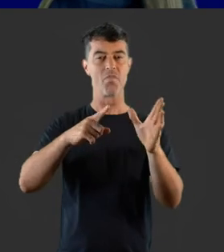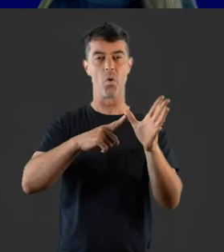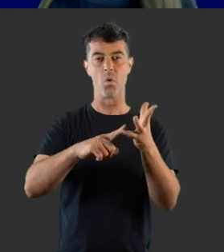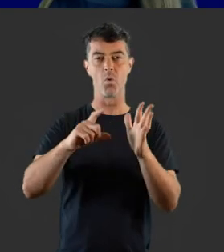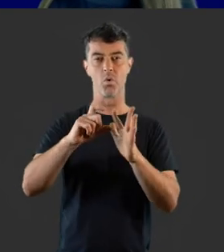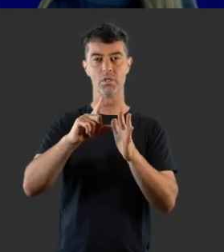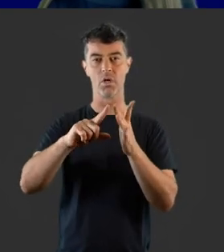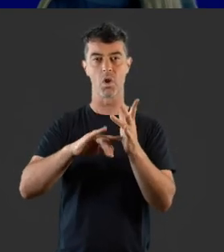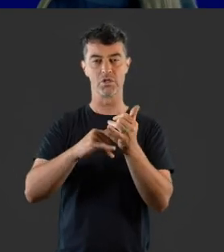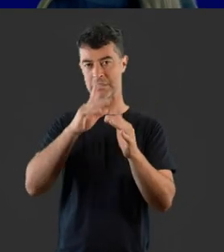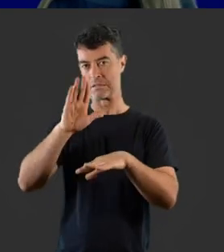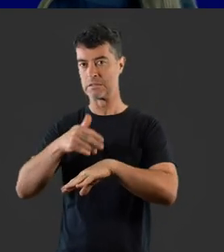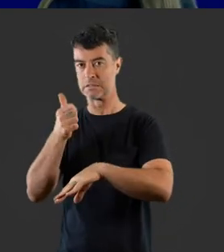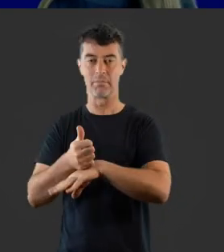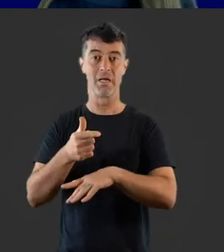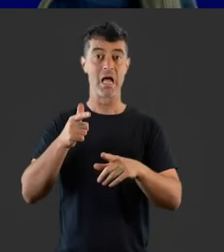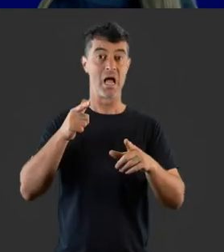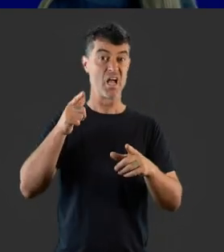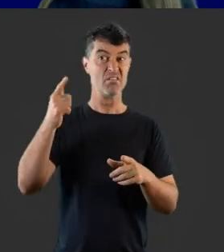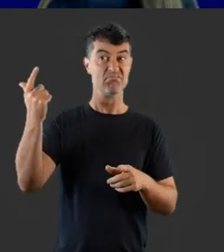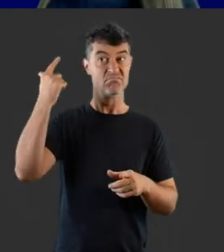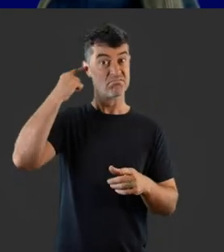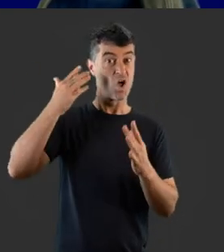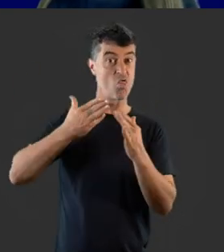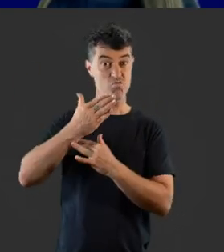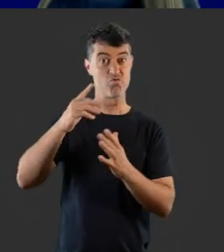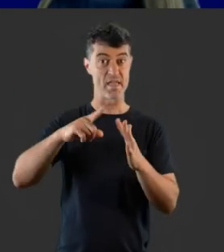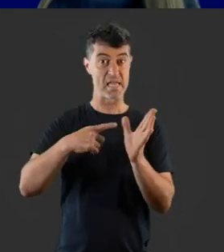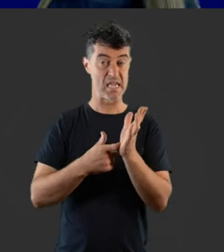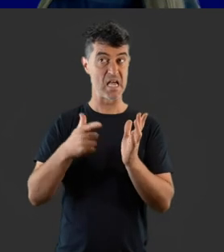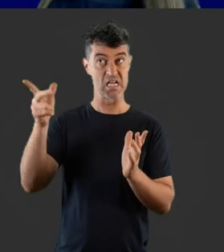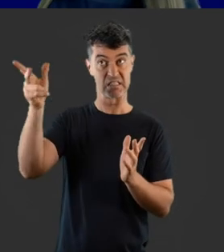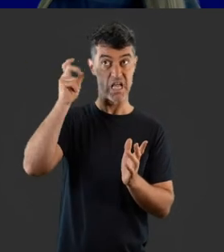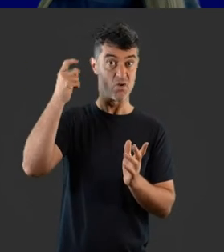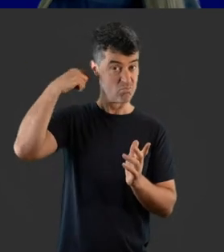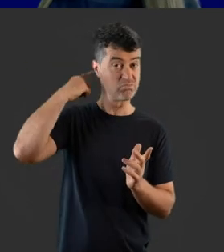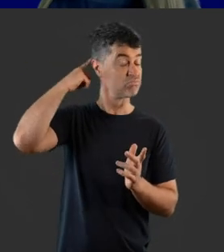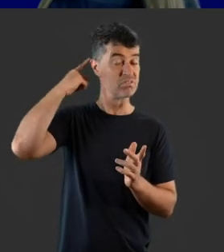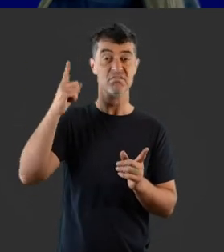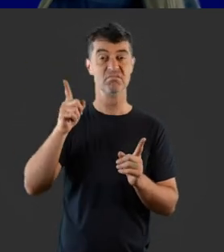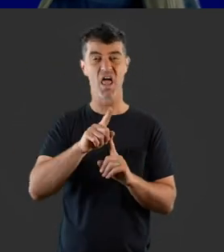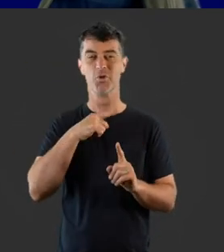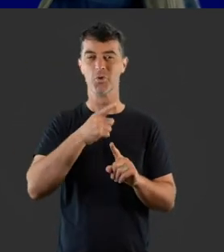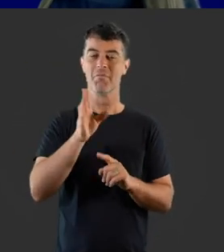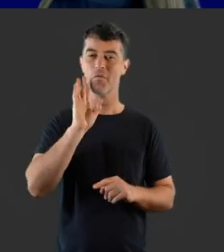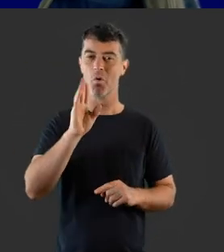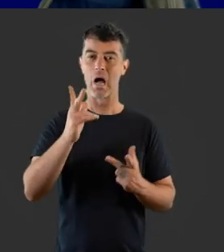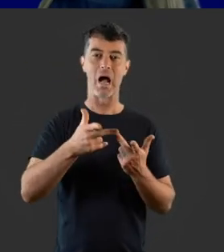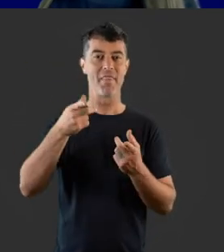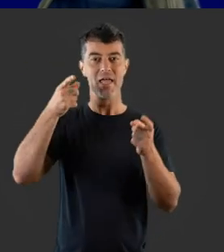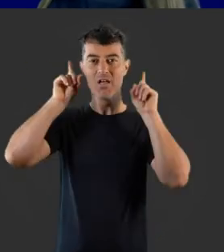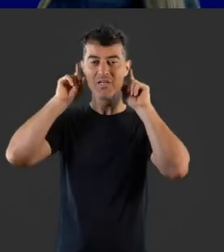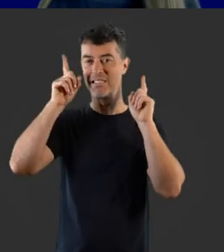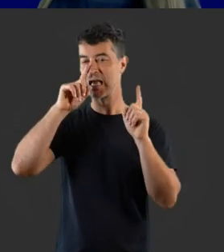sound and amplify it to levels set by the audiologist. The sound travels through the ear in the way described earlier in the presentation.